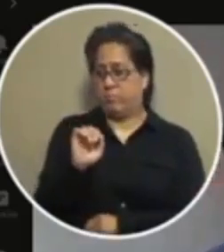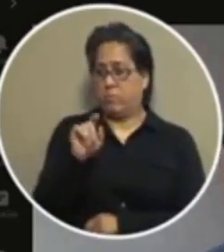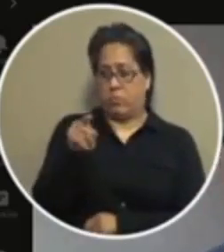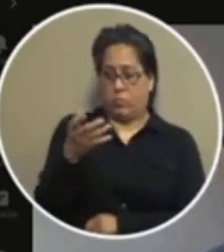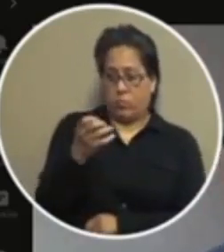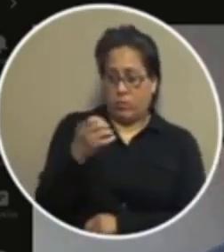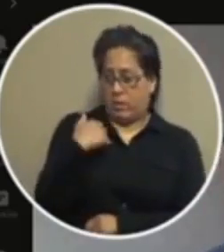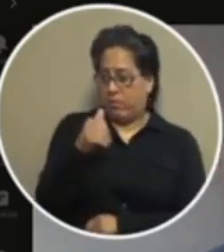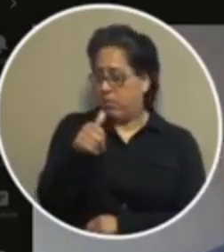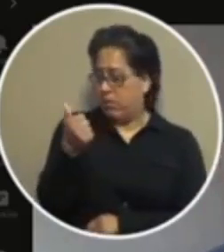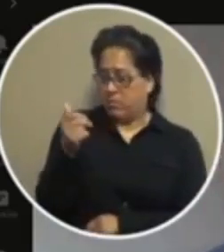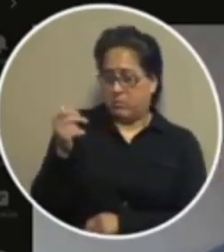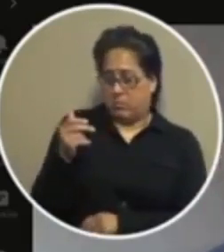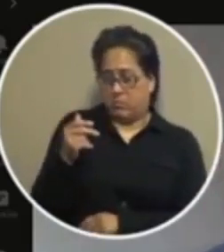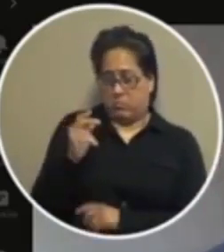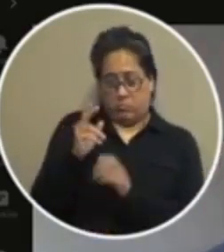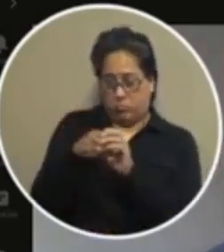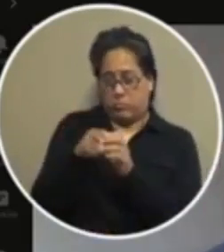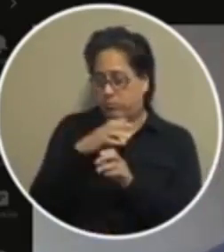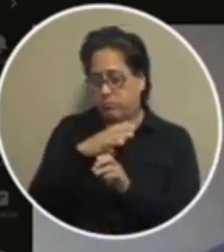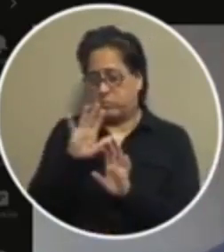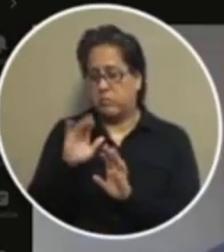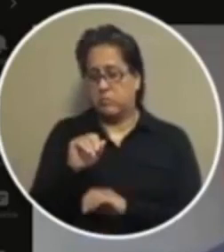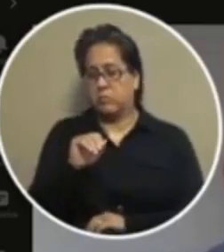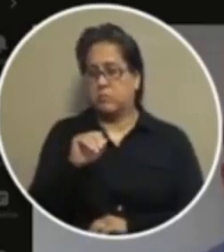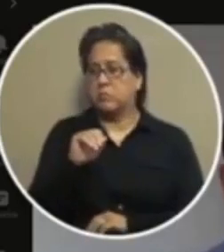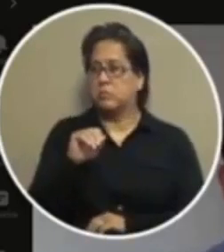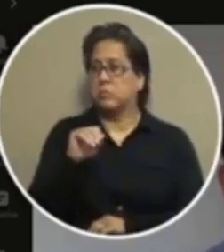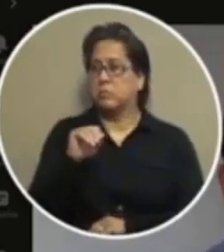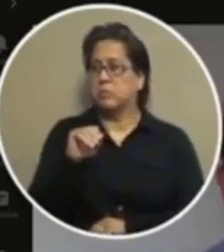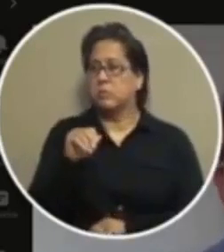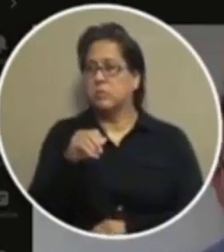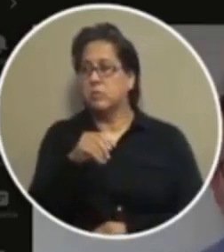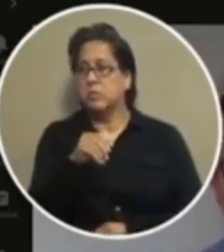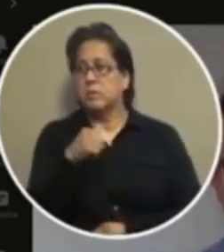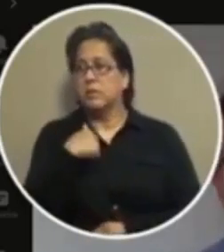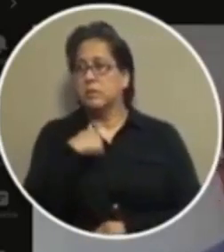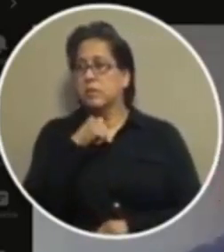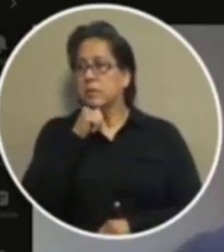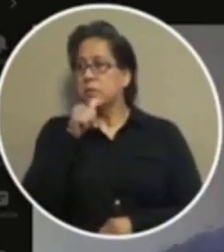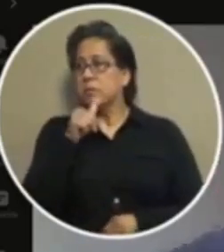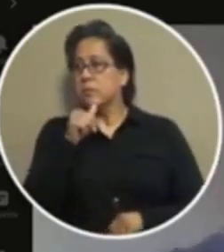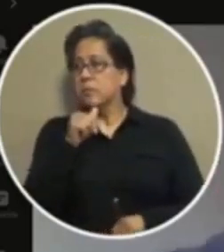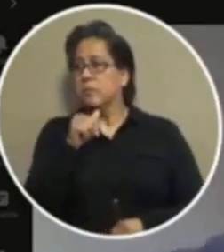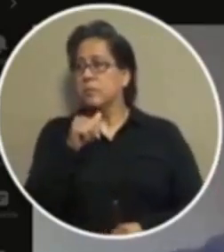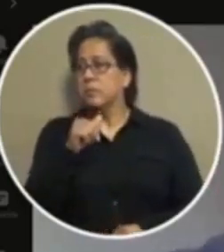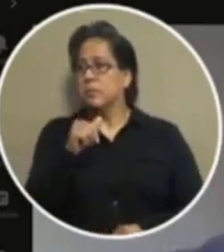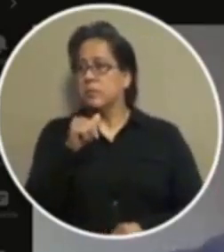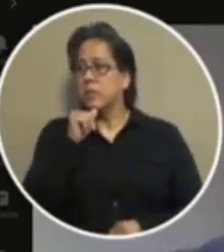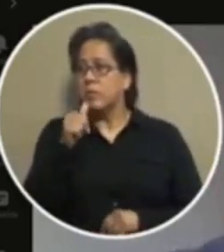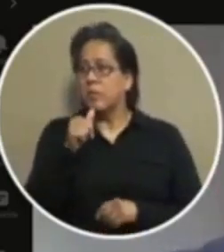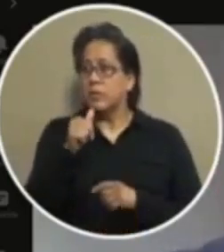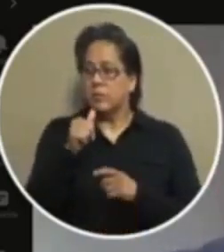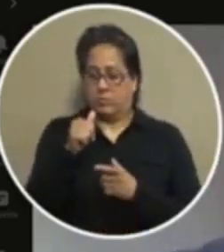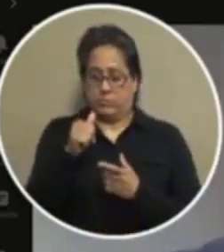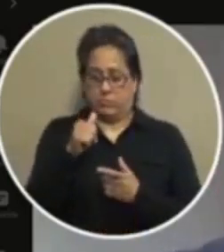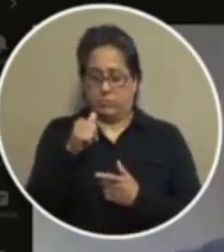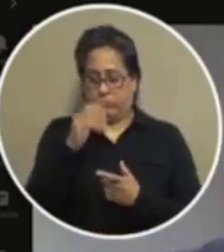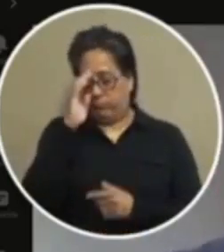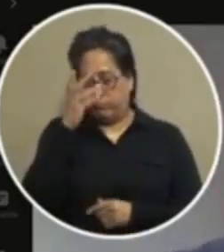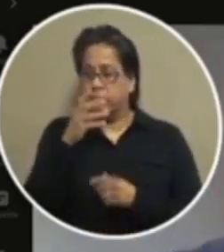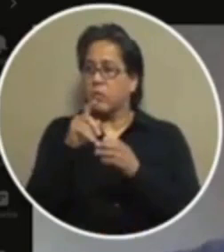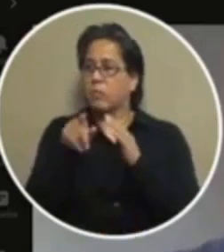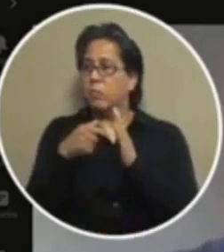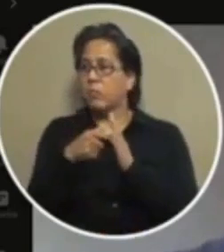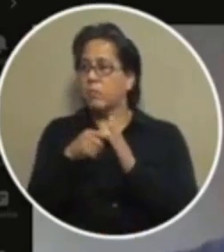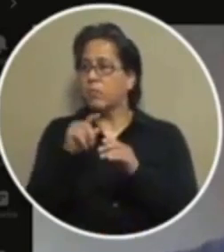have a couple others come in and join you that's it no i'm not i'm trying to pretend to continue this i just hope